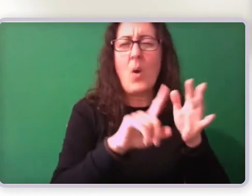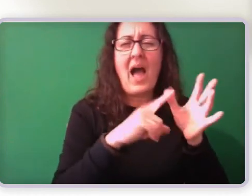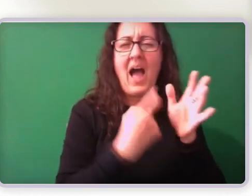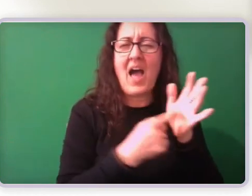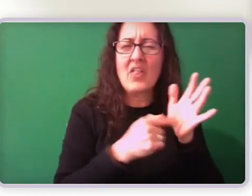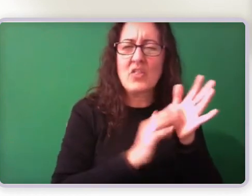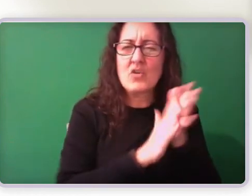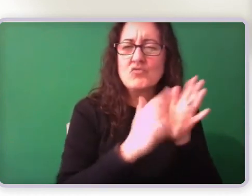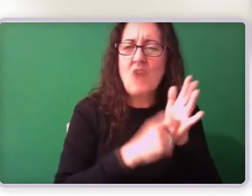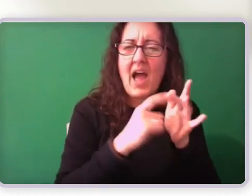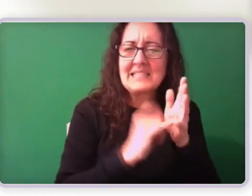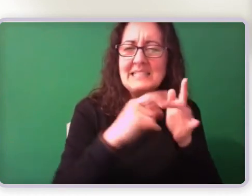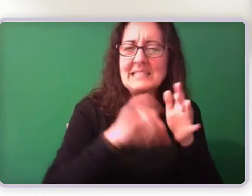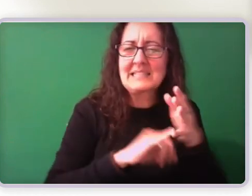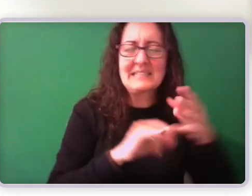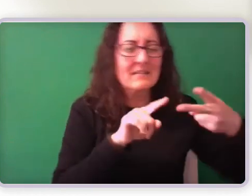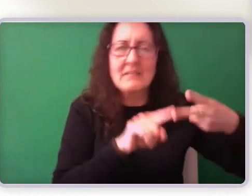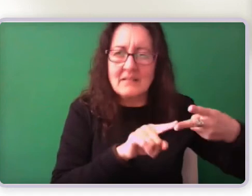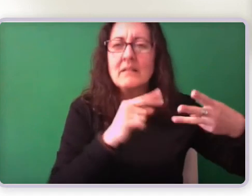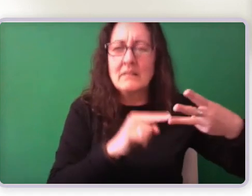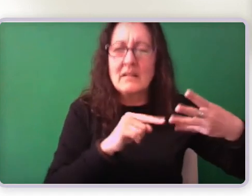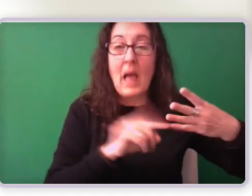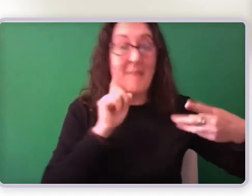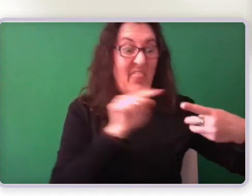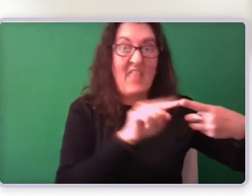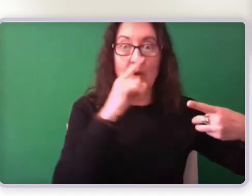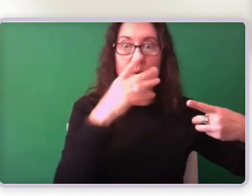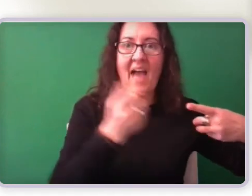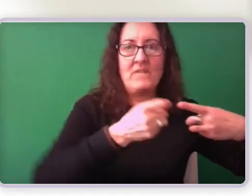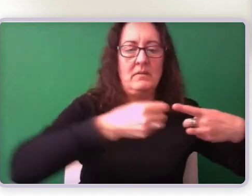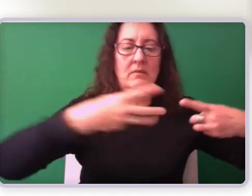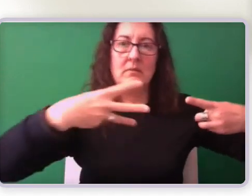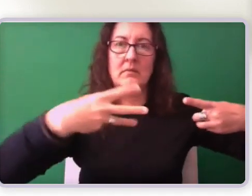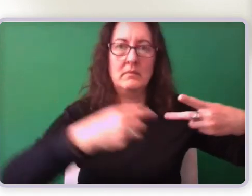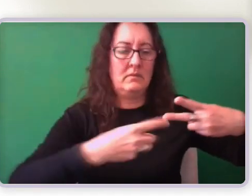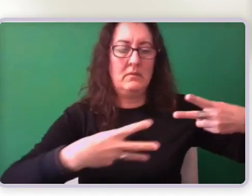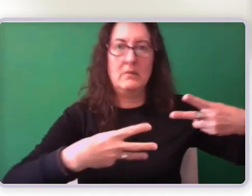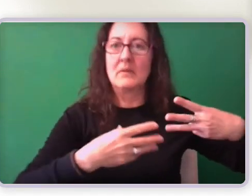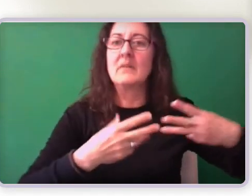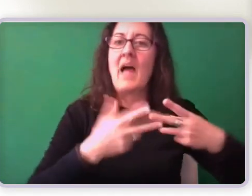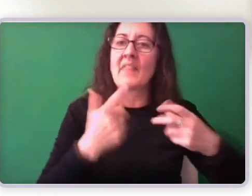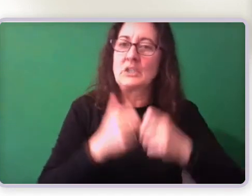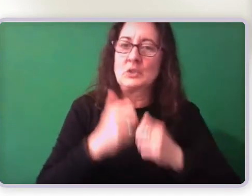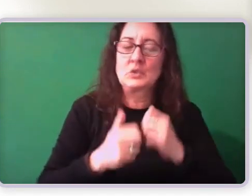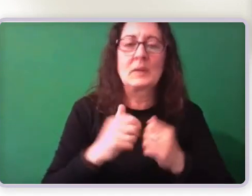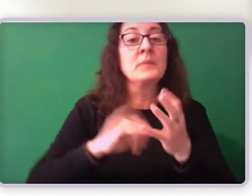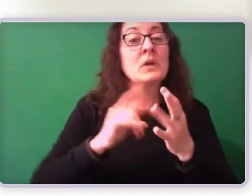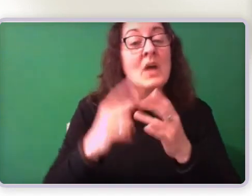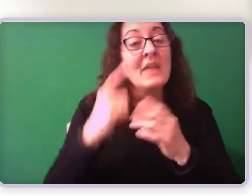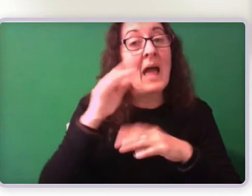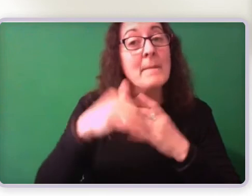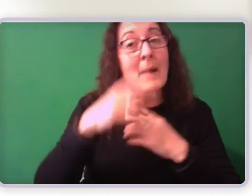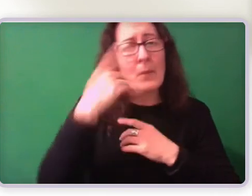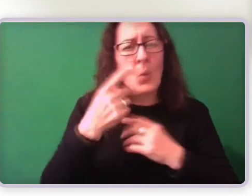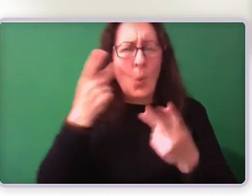people that are facing some of these issues. And in particular, people that are having trouble getting medical evidence to